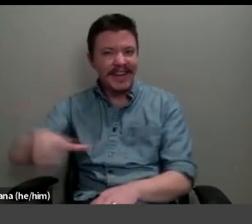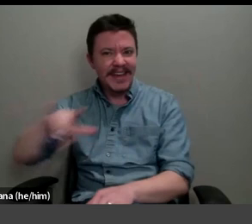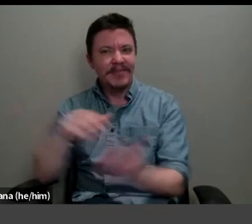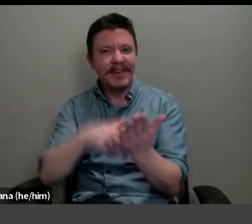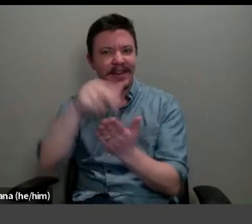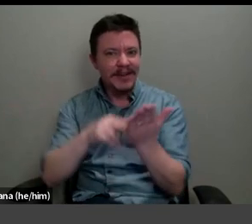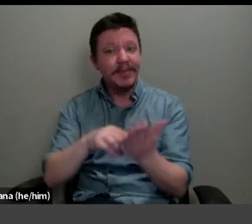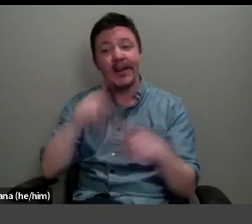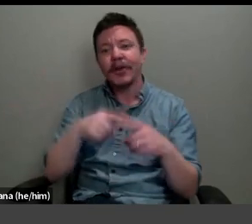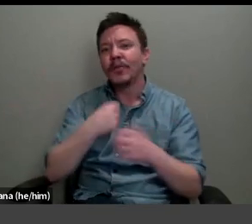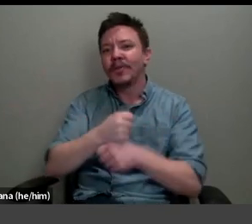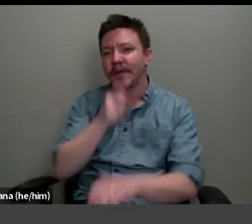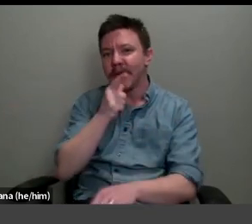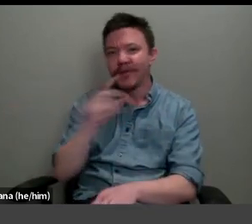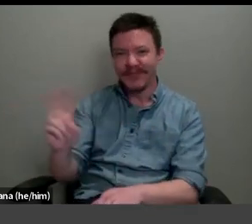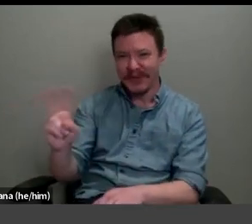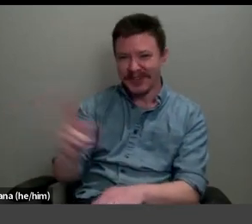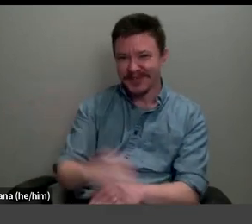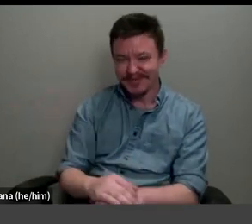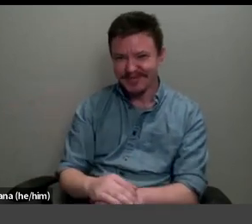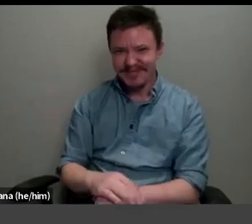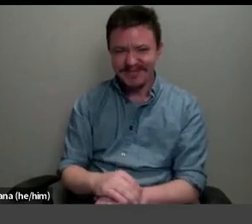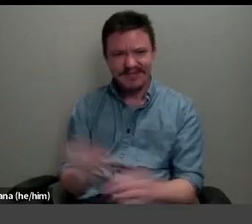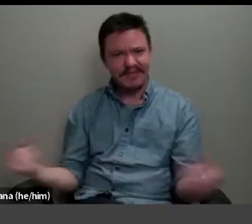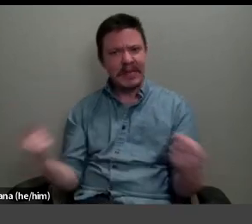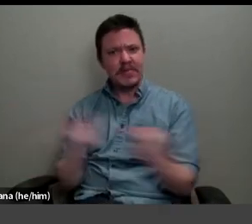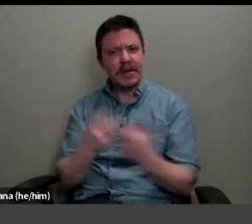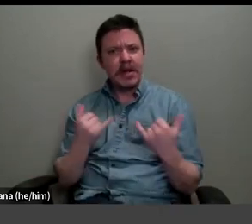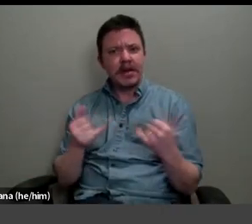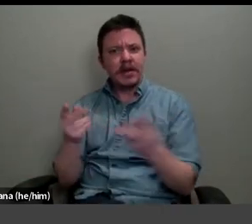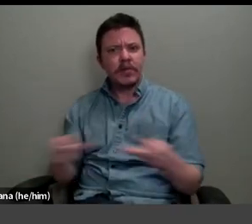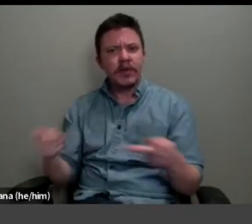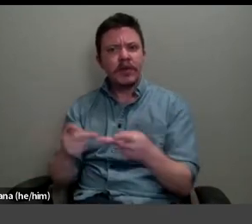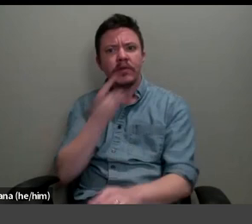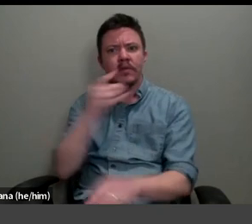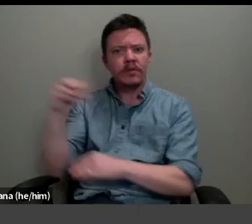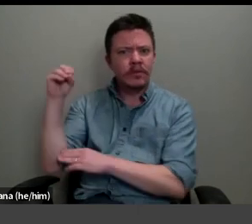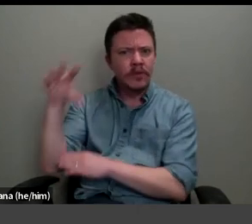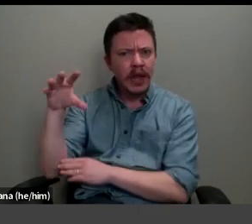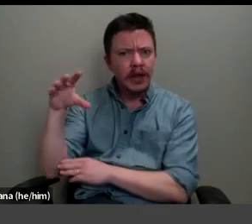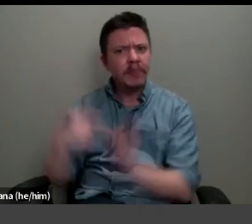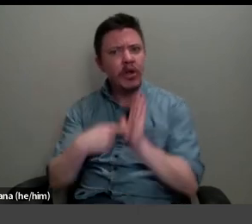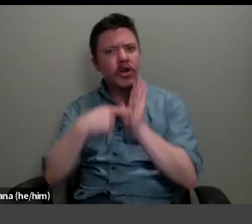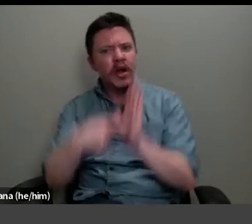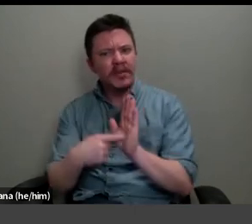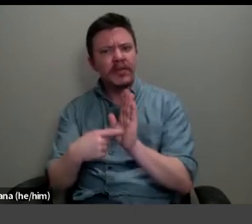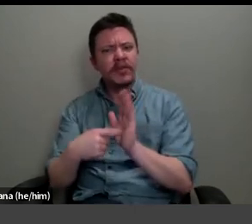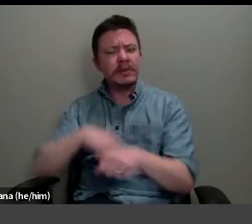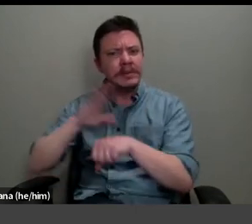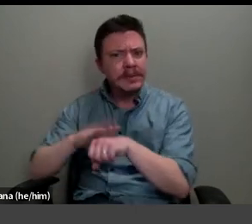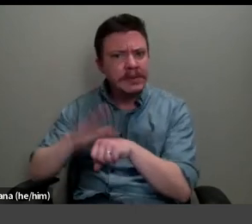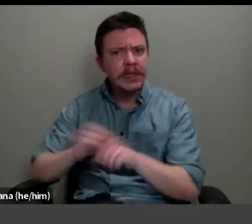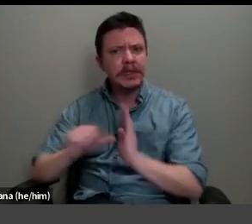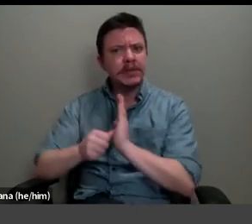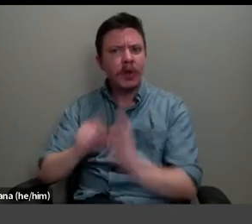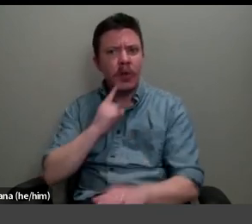Voyard. Redundant in its present location, the lamp constitutes a telling if subtle signifier of the room's